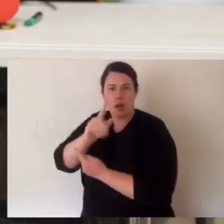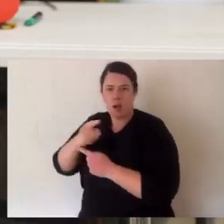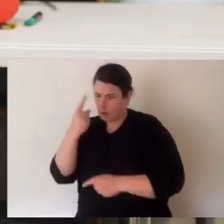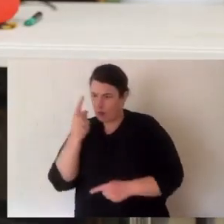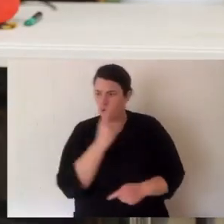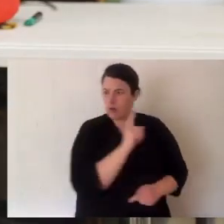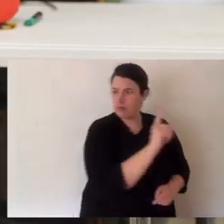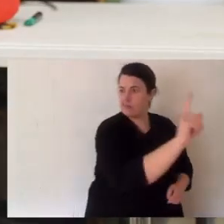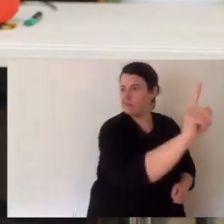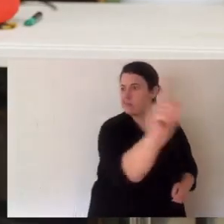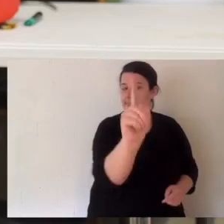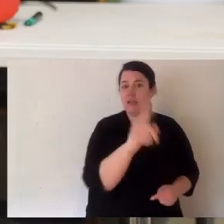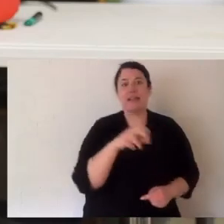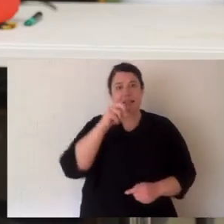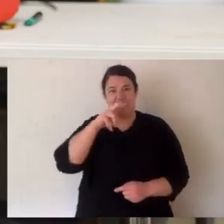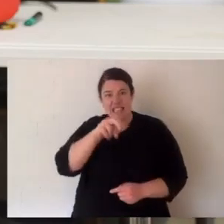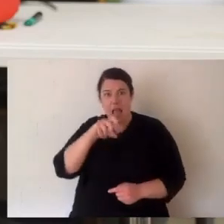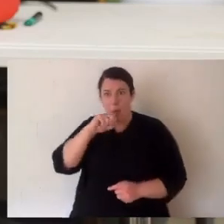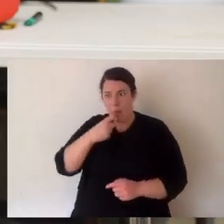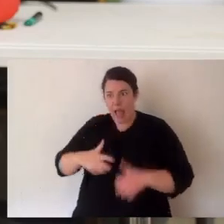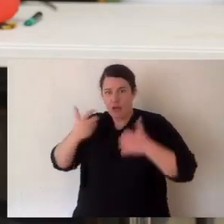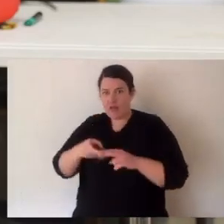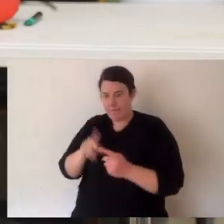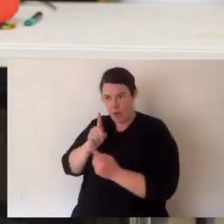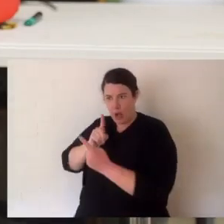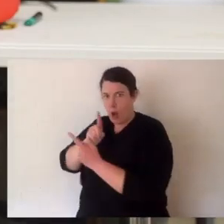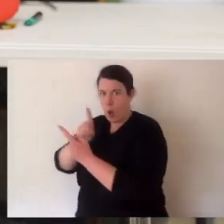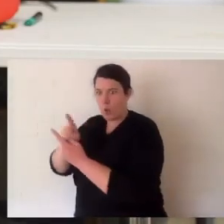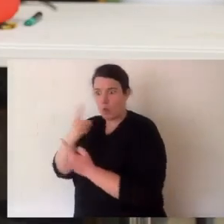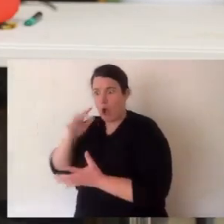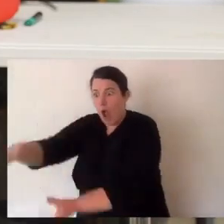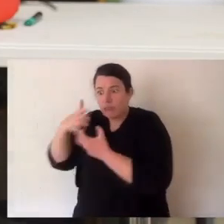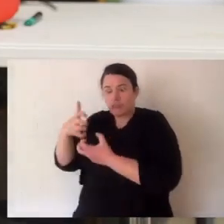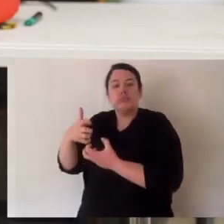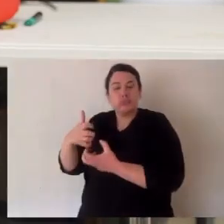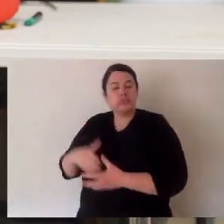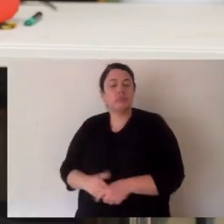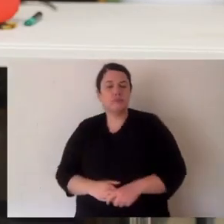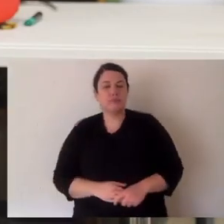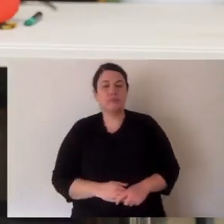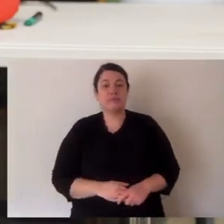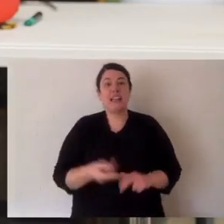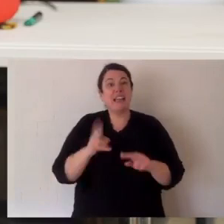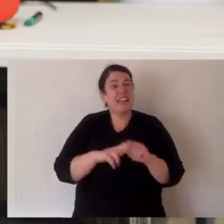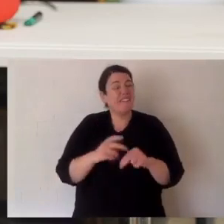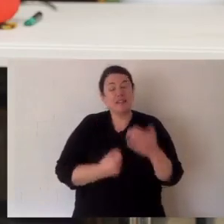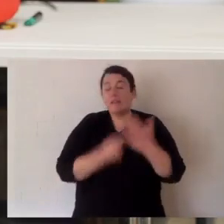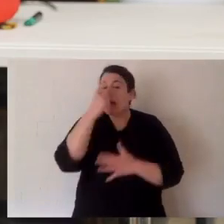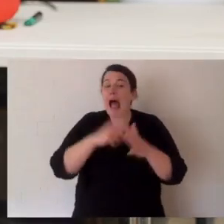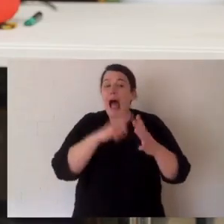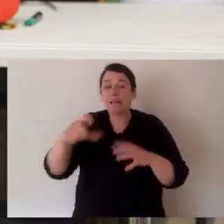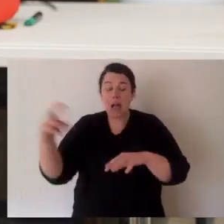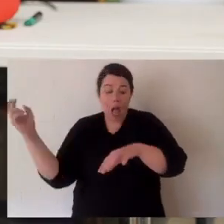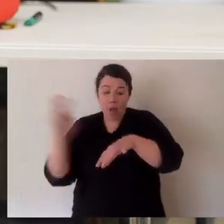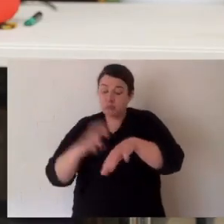Normally, they'll take off. Snakes only become aggressive when you try and poke them or catch them or something like that. Now, if you're accidentally bitten